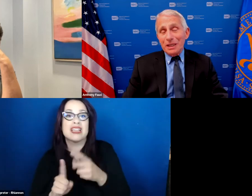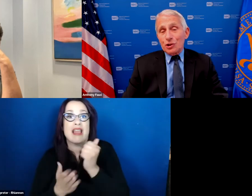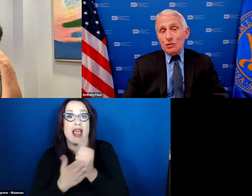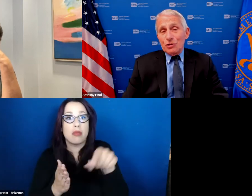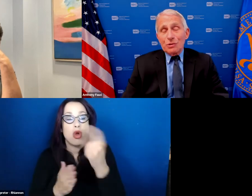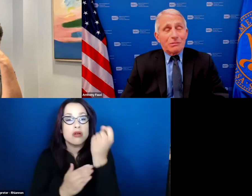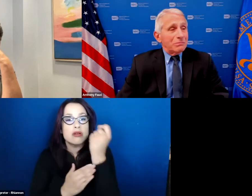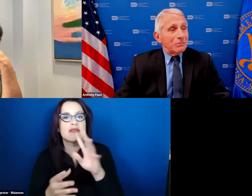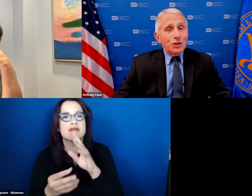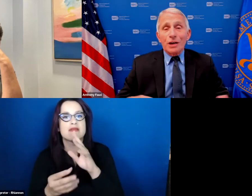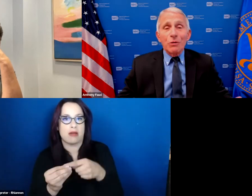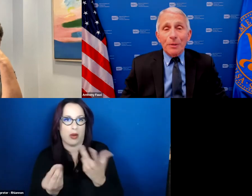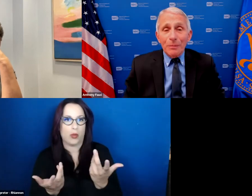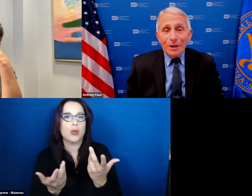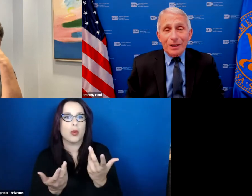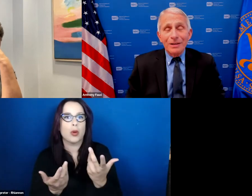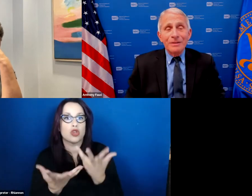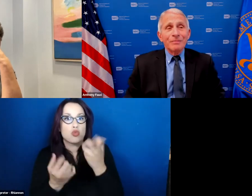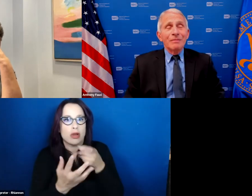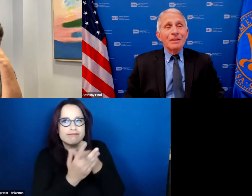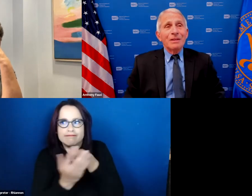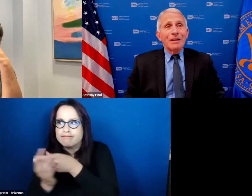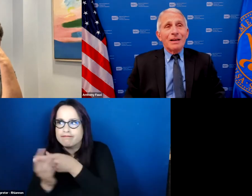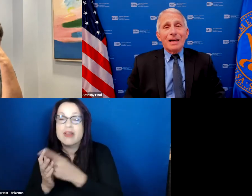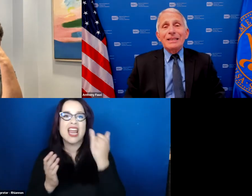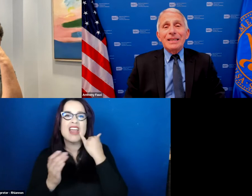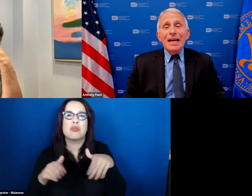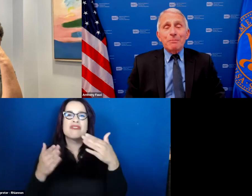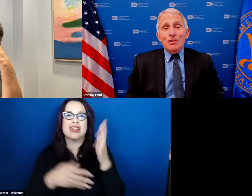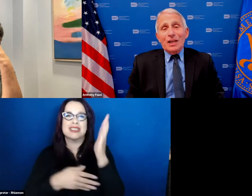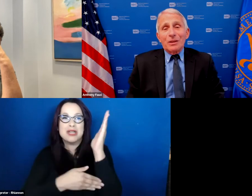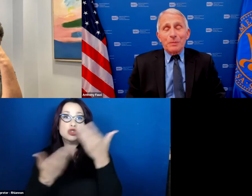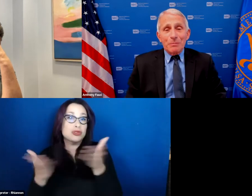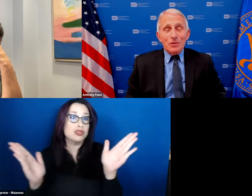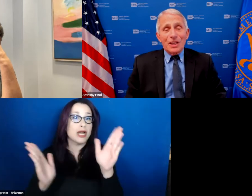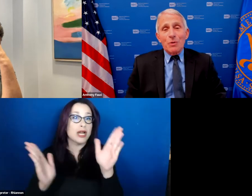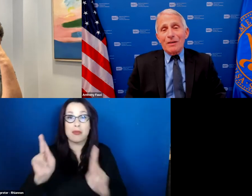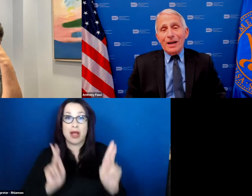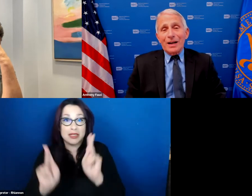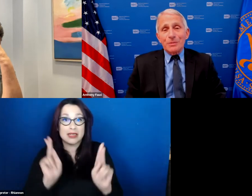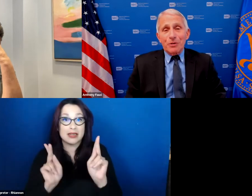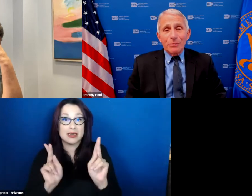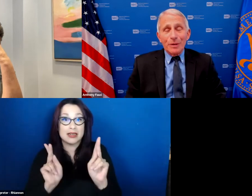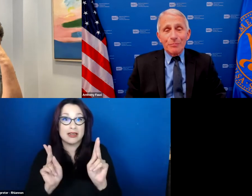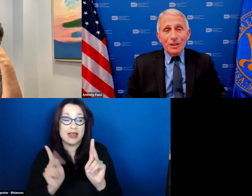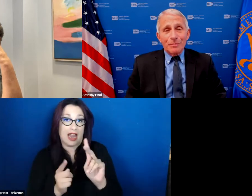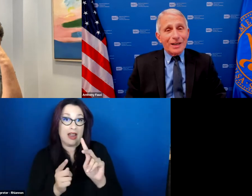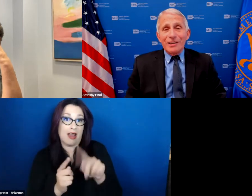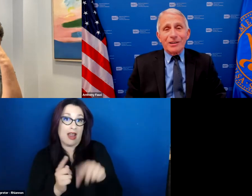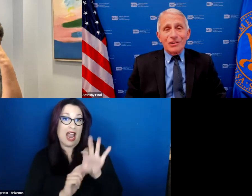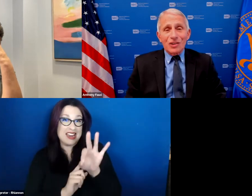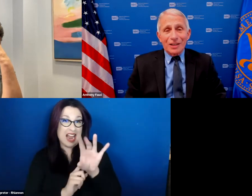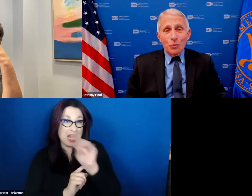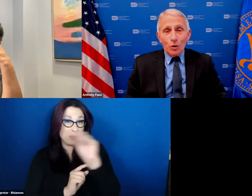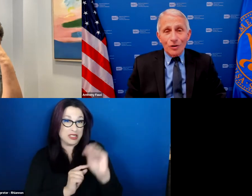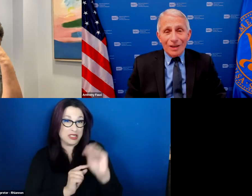speech to a general public and 98 of the people say wow that guy's probably brilliant but I